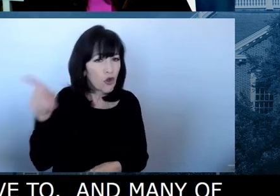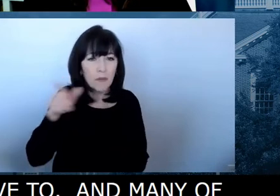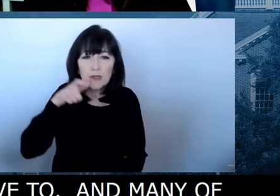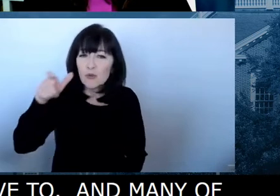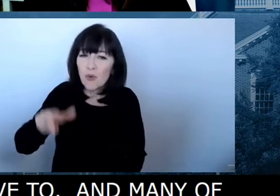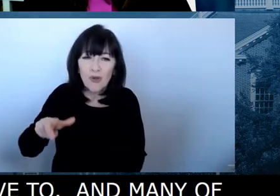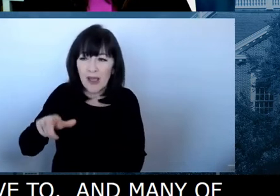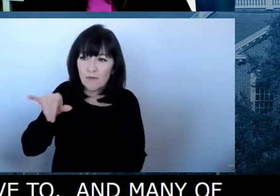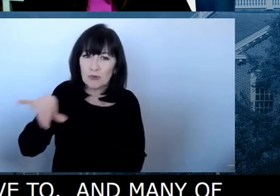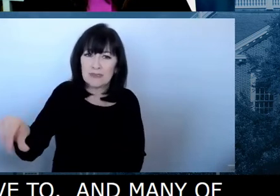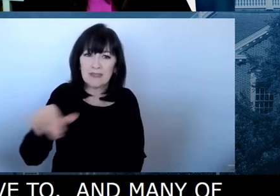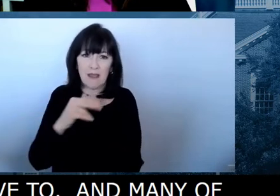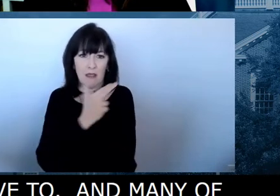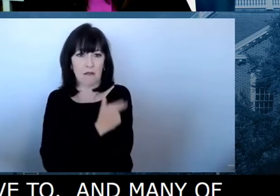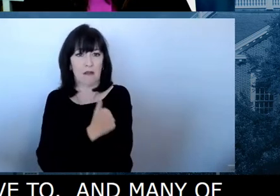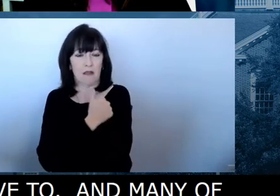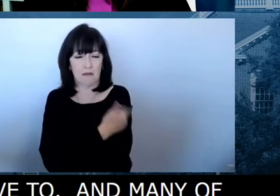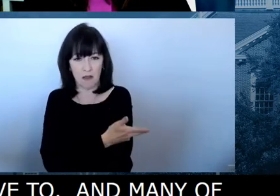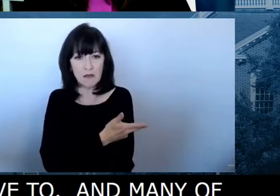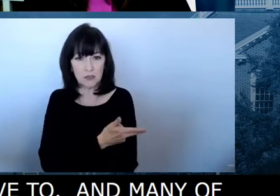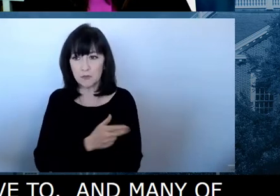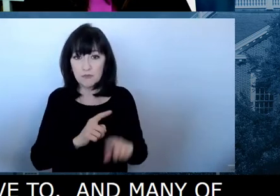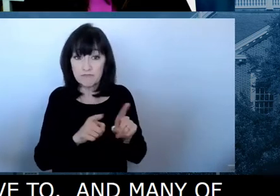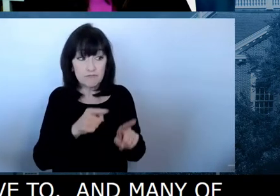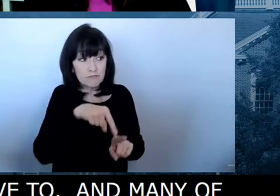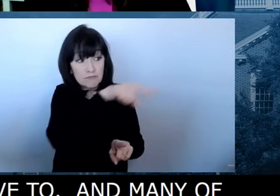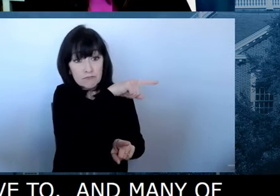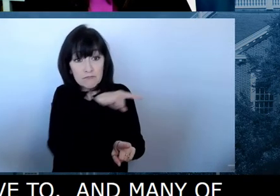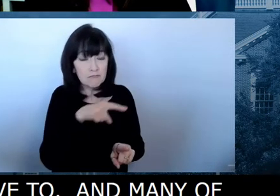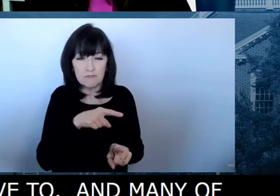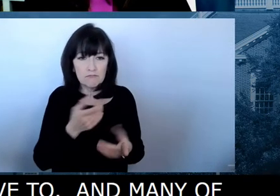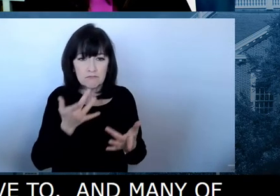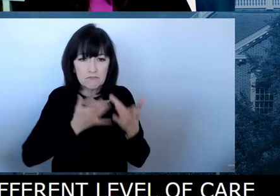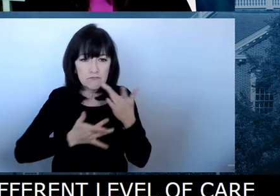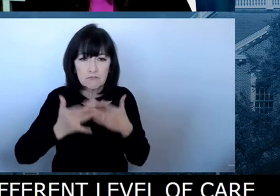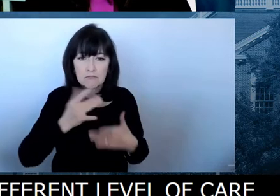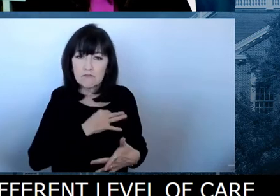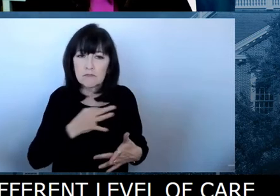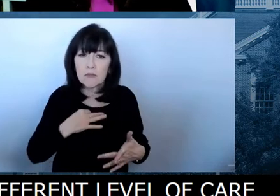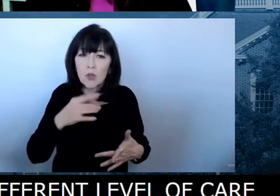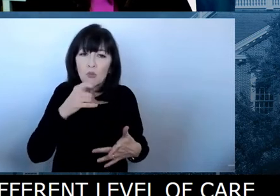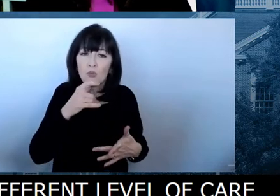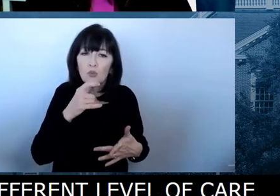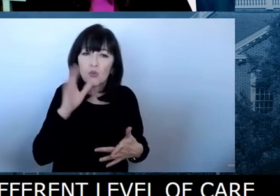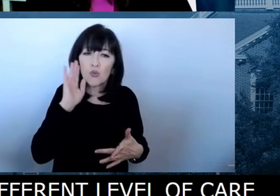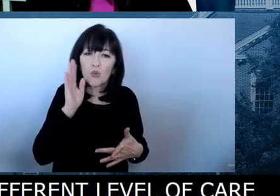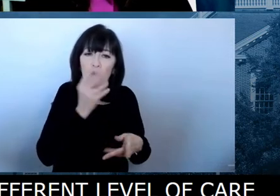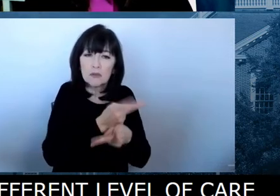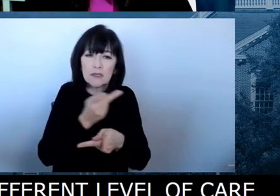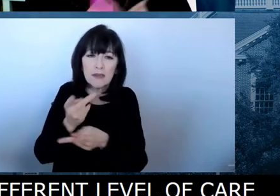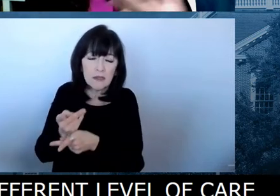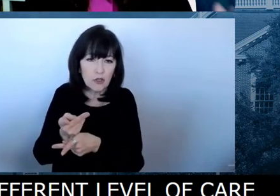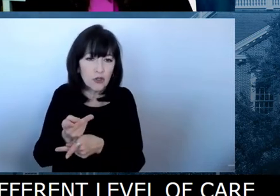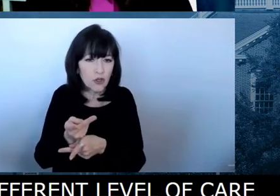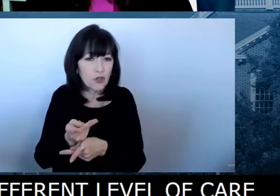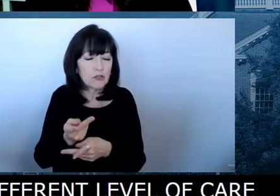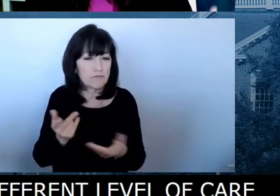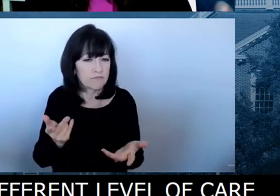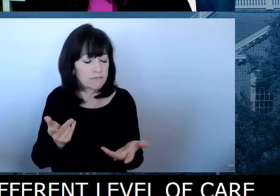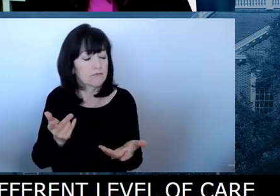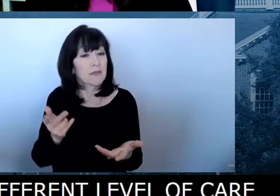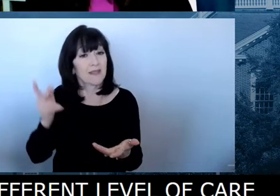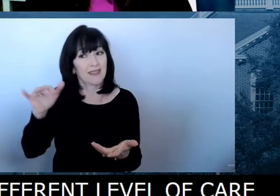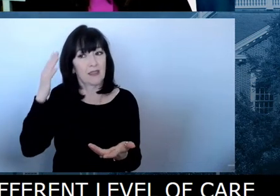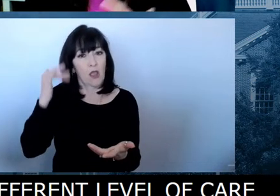important partnership to also make sure that individuals coming out of the hospitals who needed to be at long-term care facilities receiving that